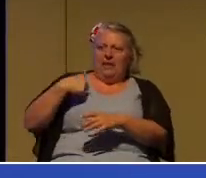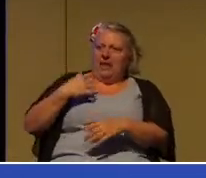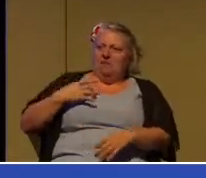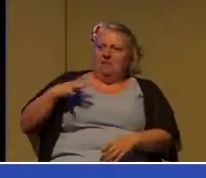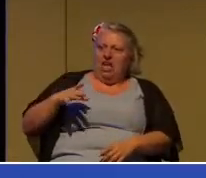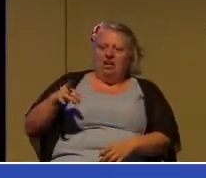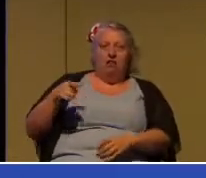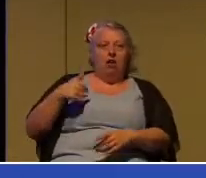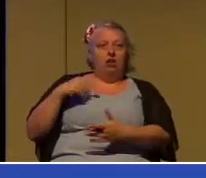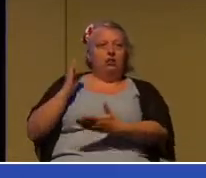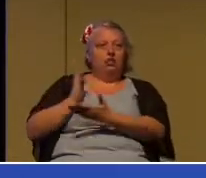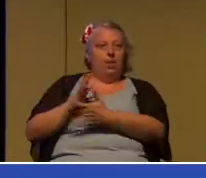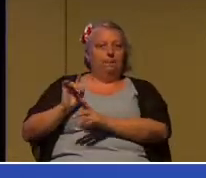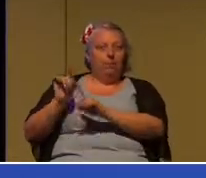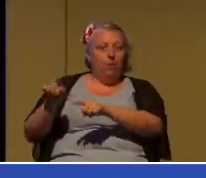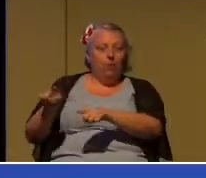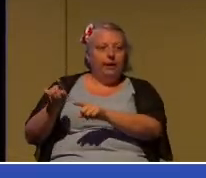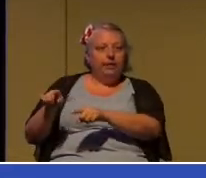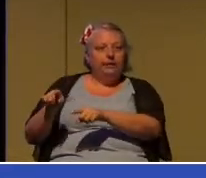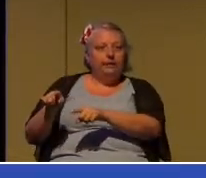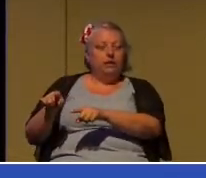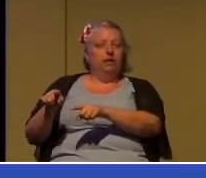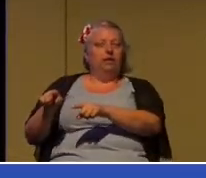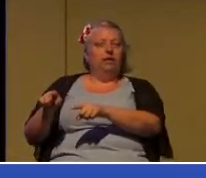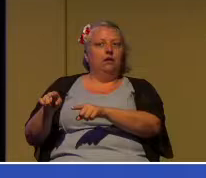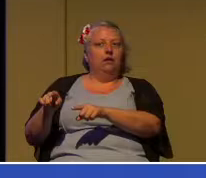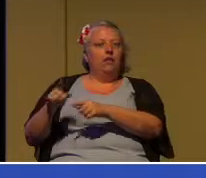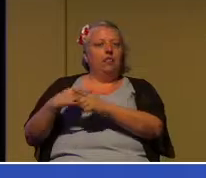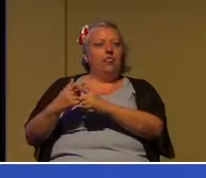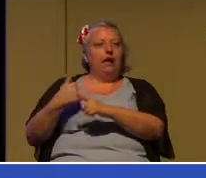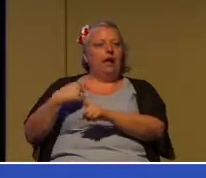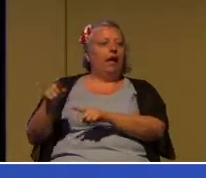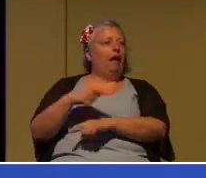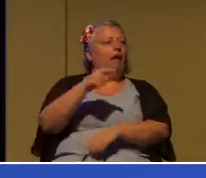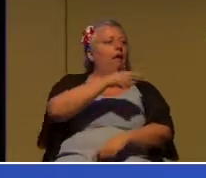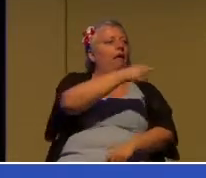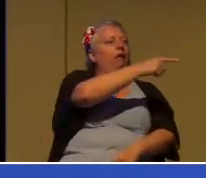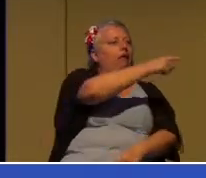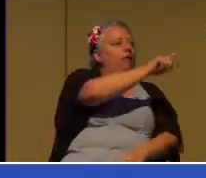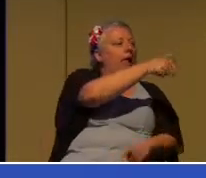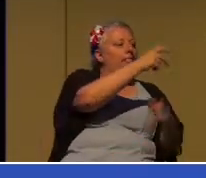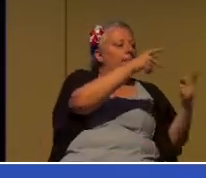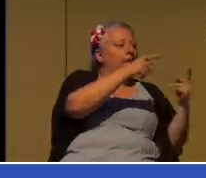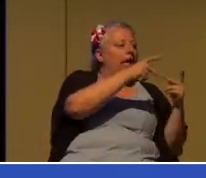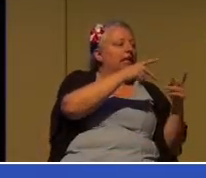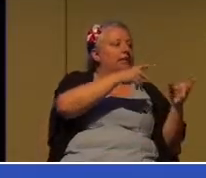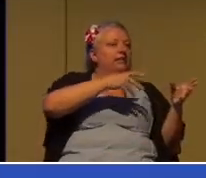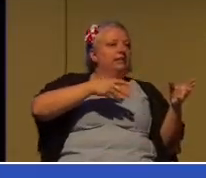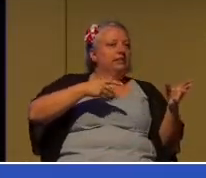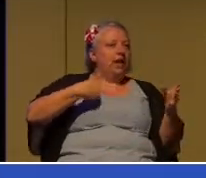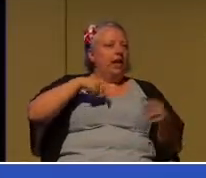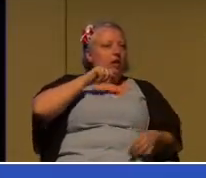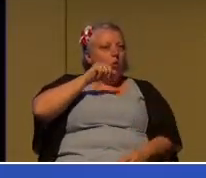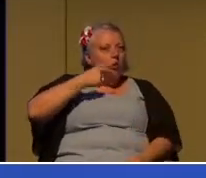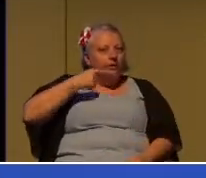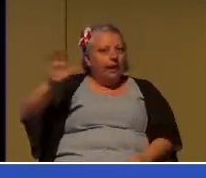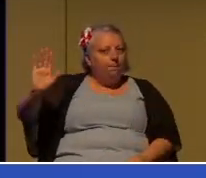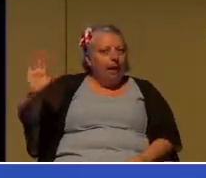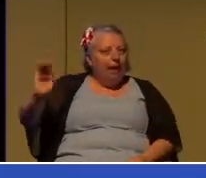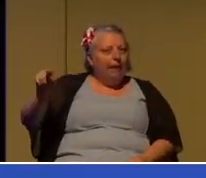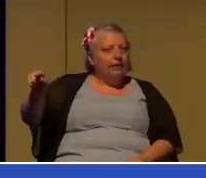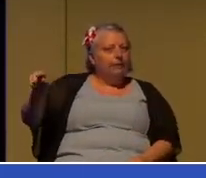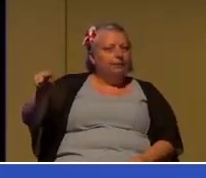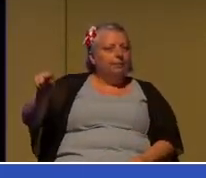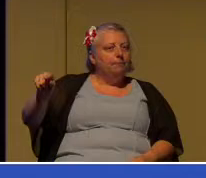And pretty soon, I start drifting into other places, all without words of farewell, all